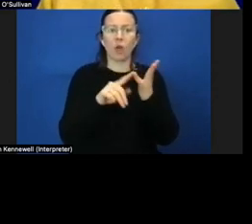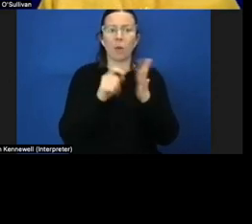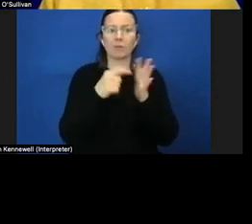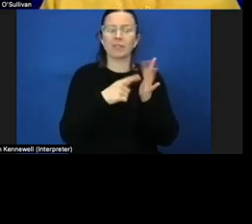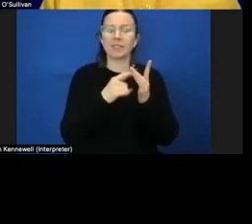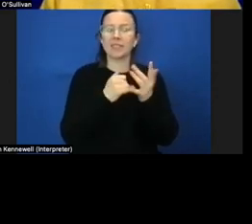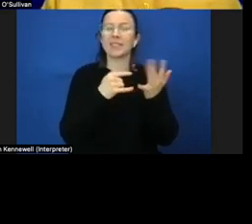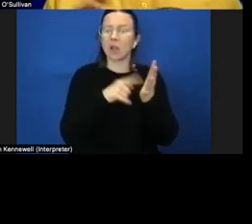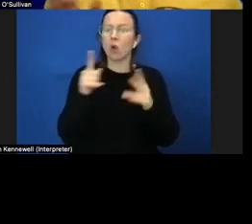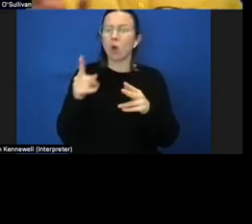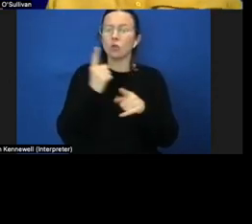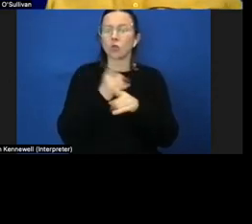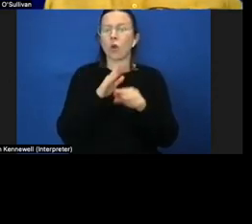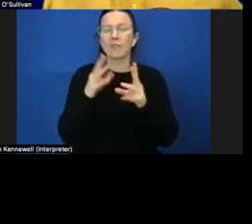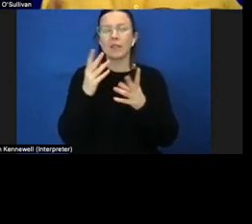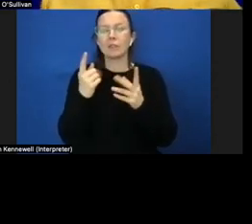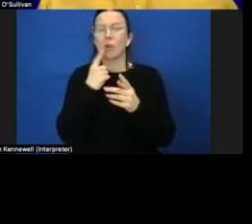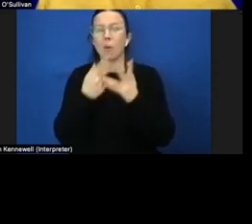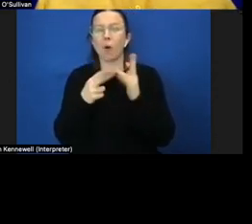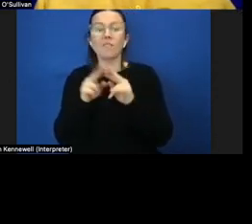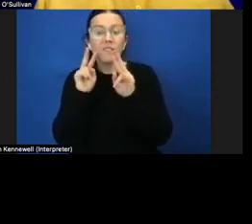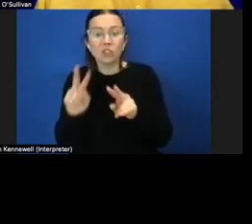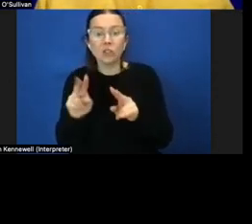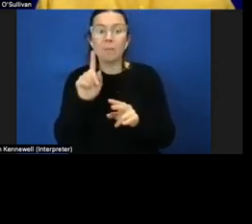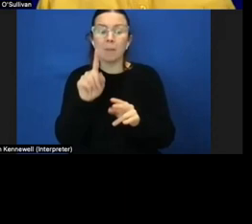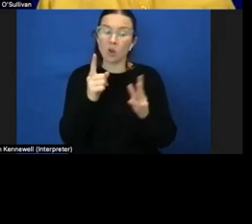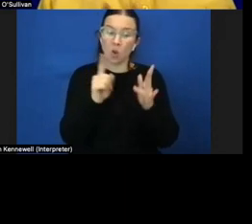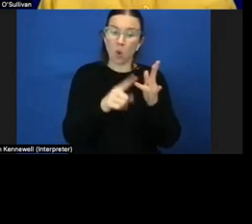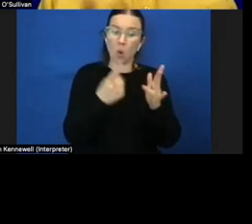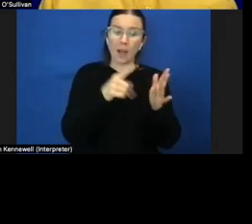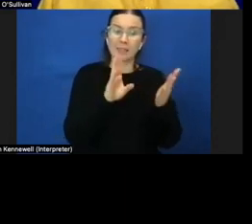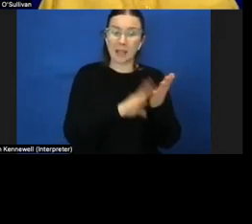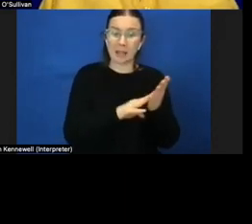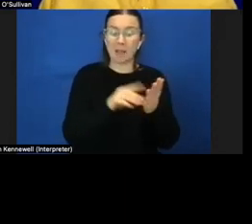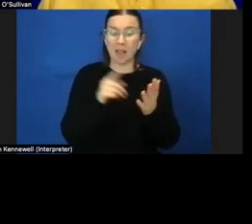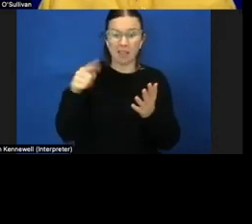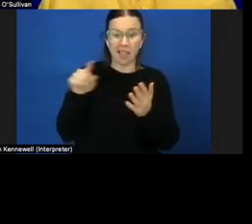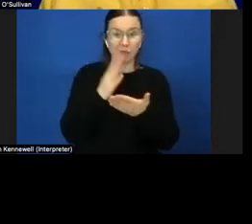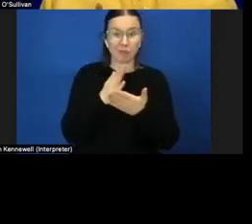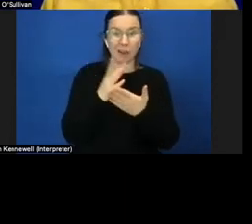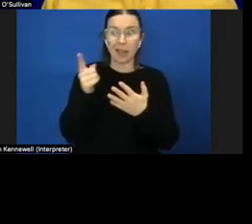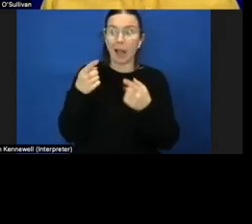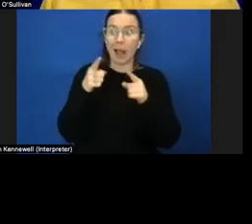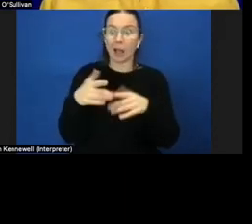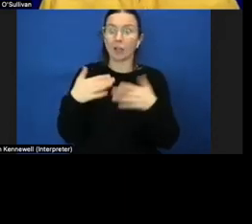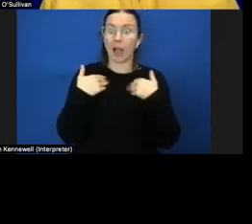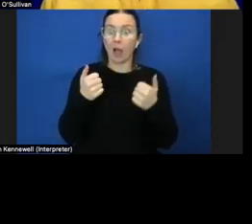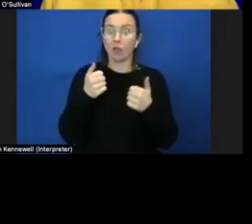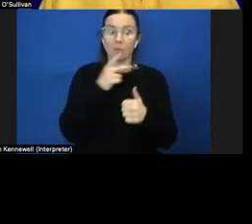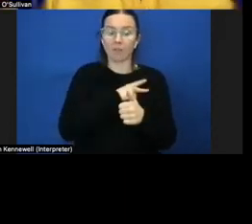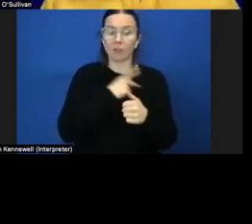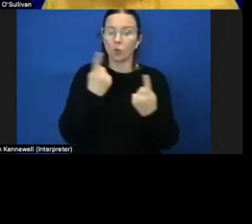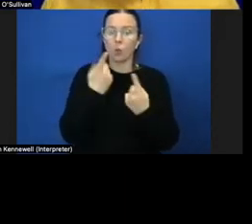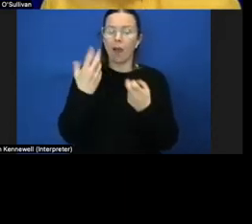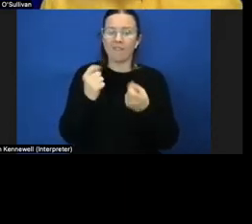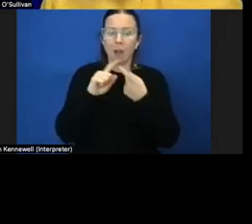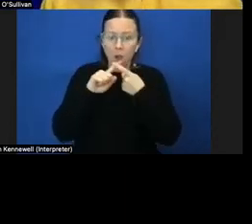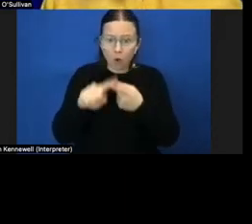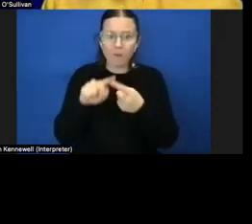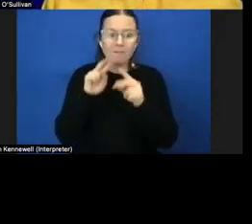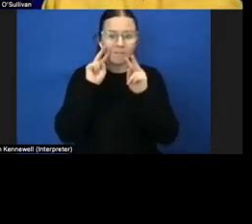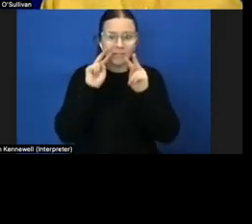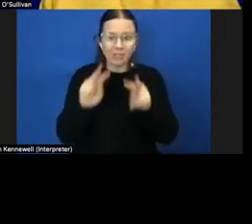um but also with o and m's often they're the only allied health people that have an ongoing vision specific